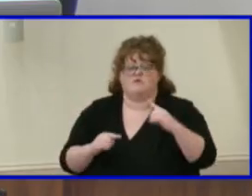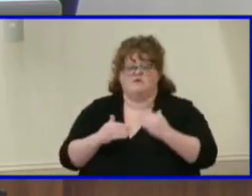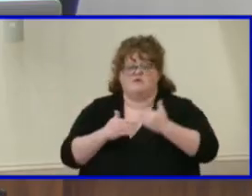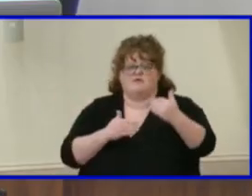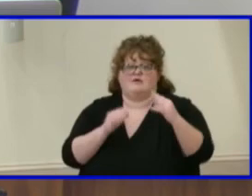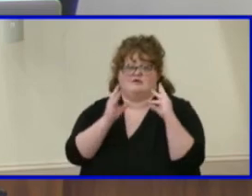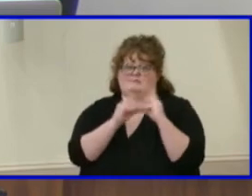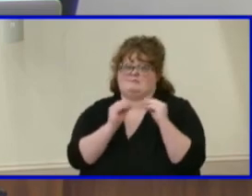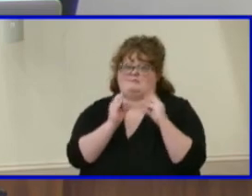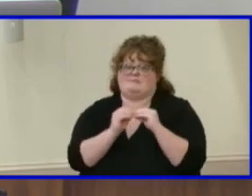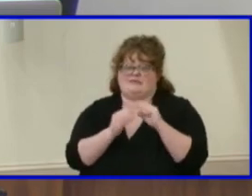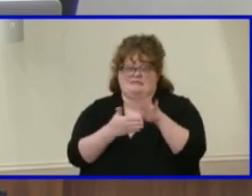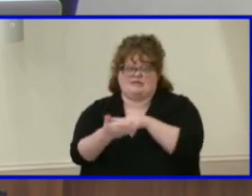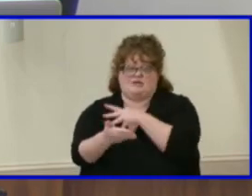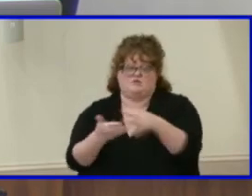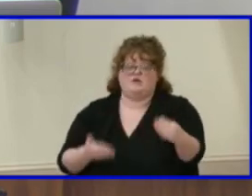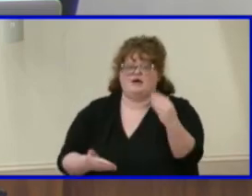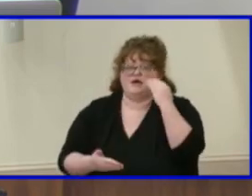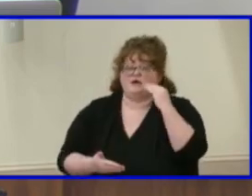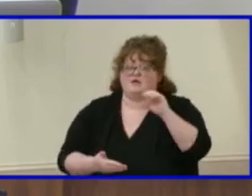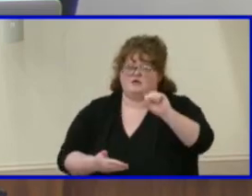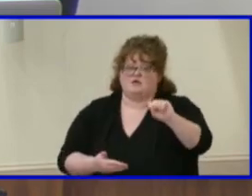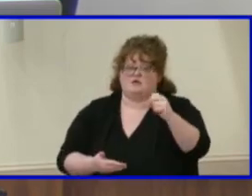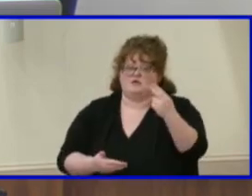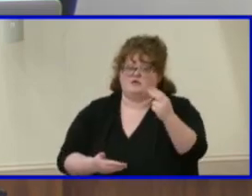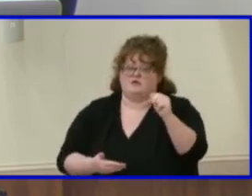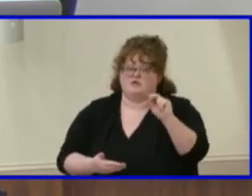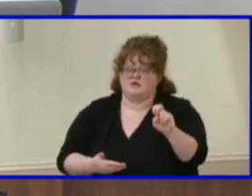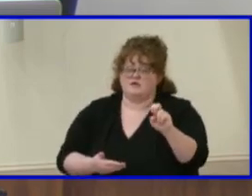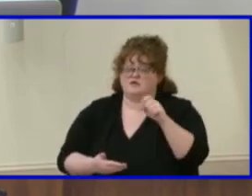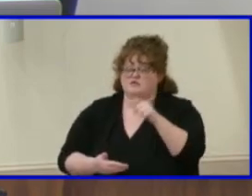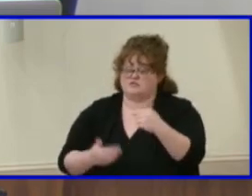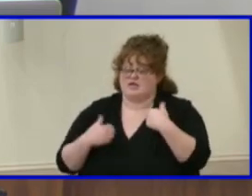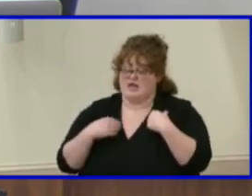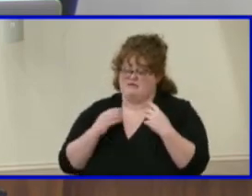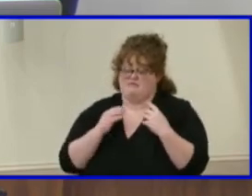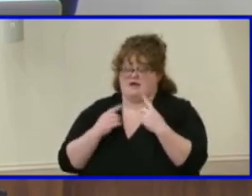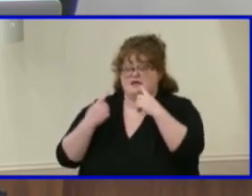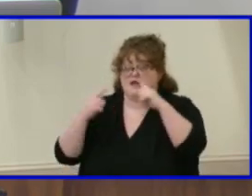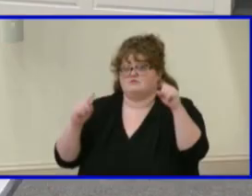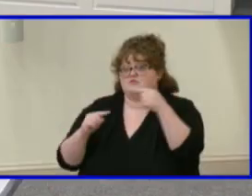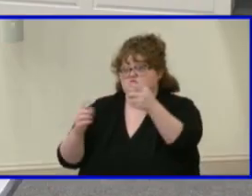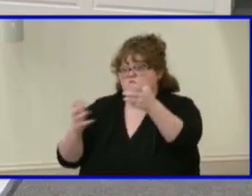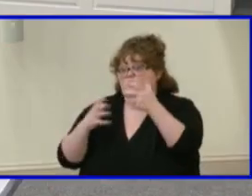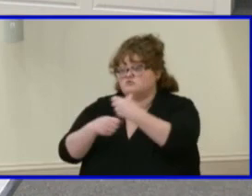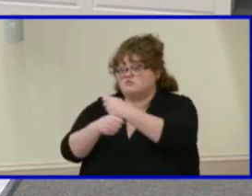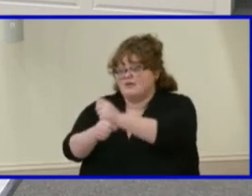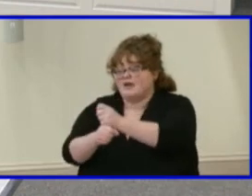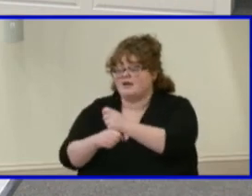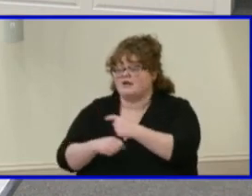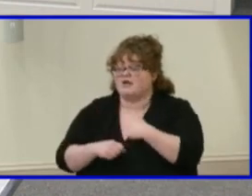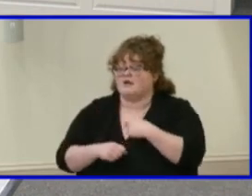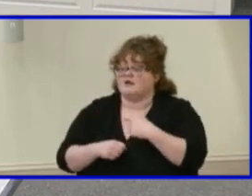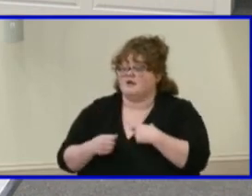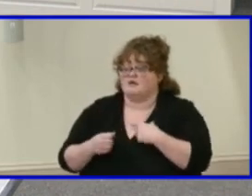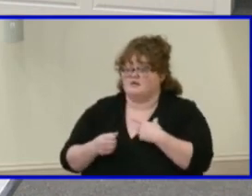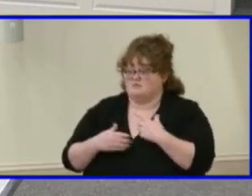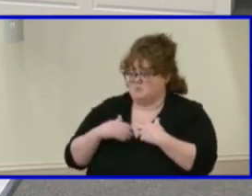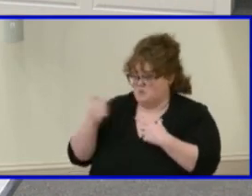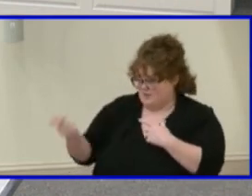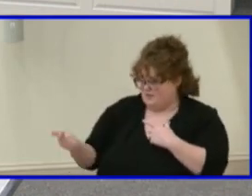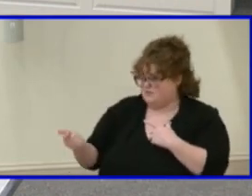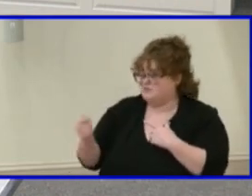I do know that Mrs. Shea had an announcement she wanted to make, and I will duly give that opportunity to my peers as well. Ms. Shea, you want to begin?